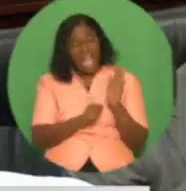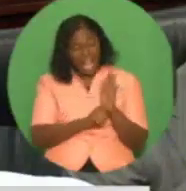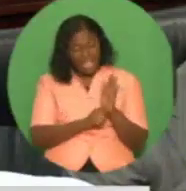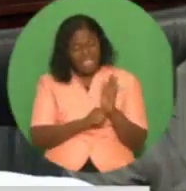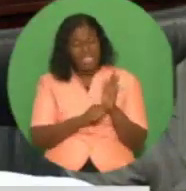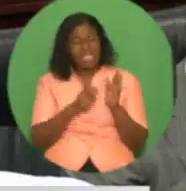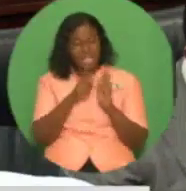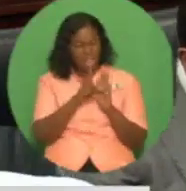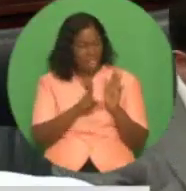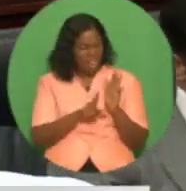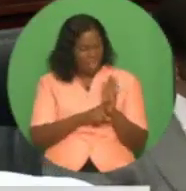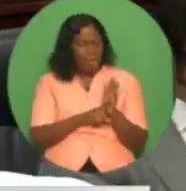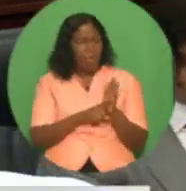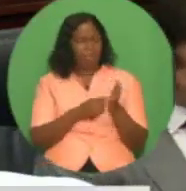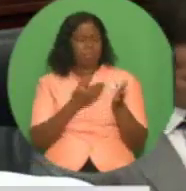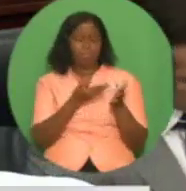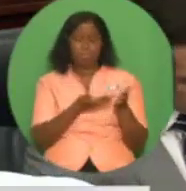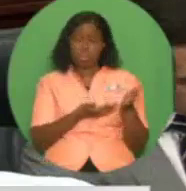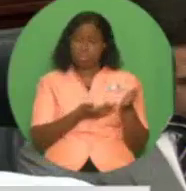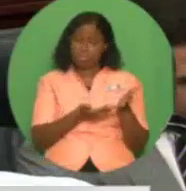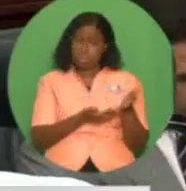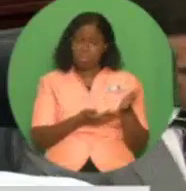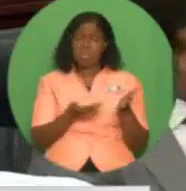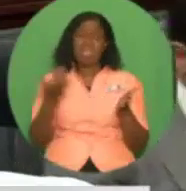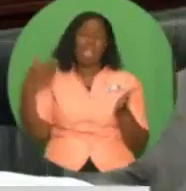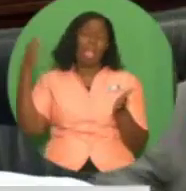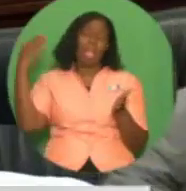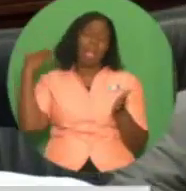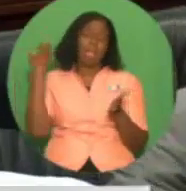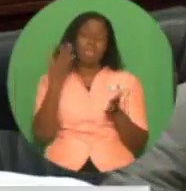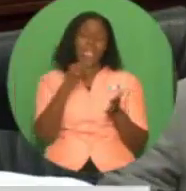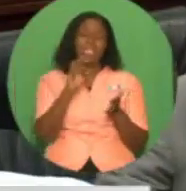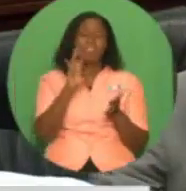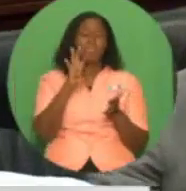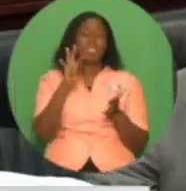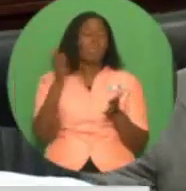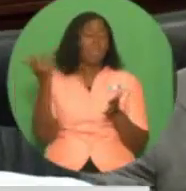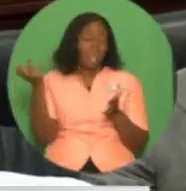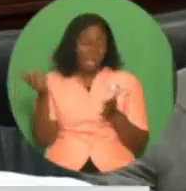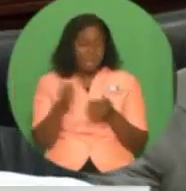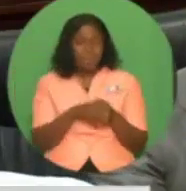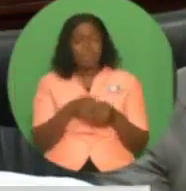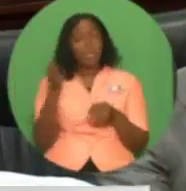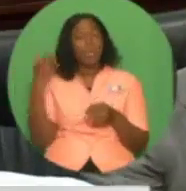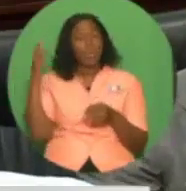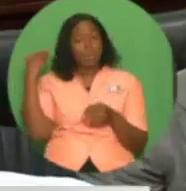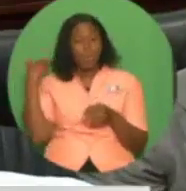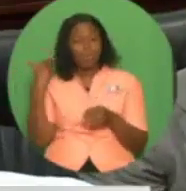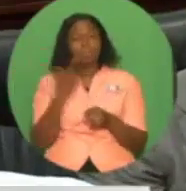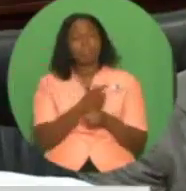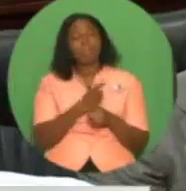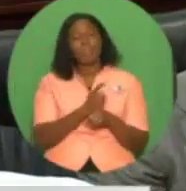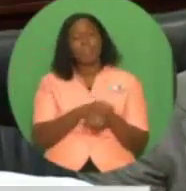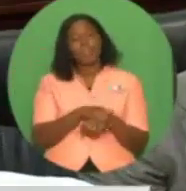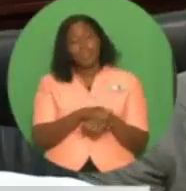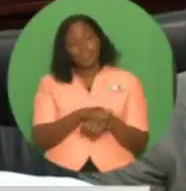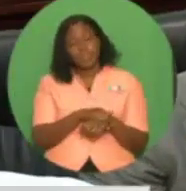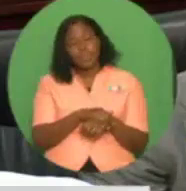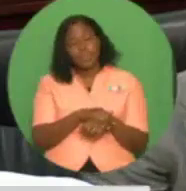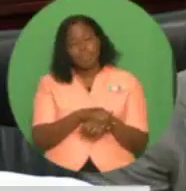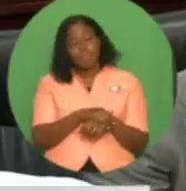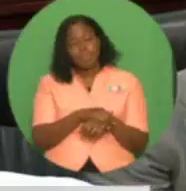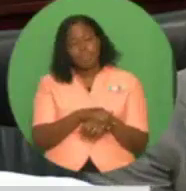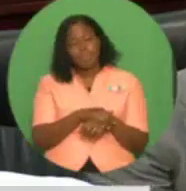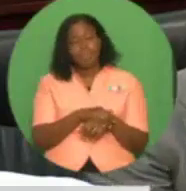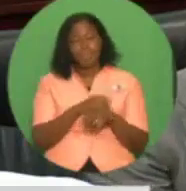Since then, our teams from the Ministry of Finance and the Ministry of Planning and Development have been in discussion on the